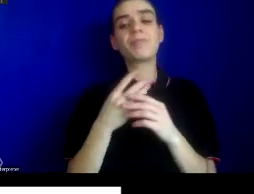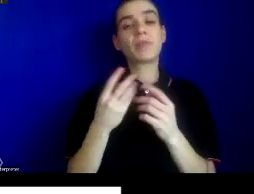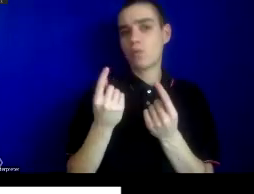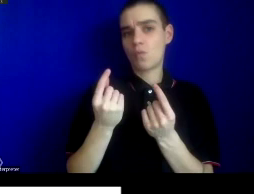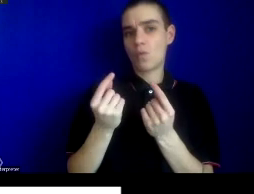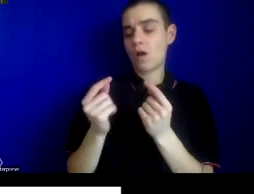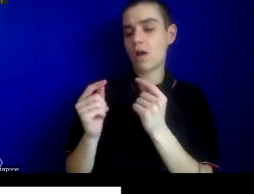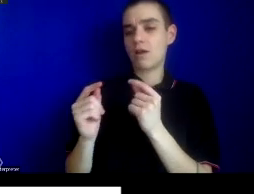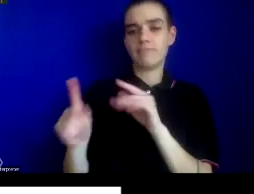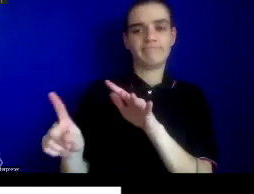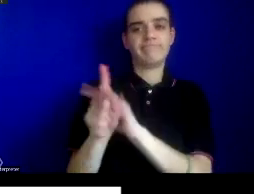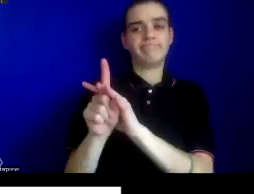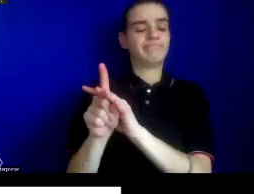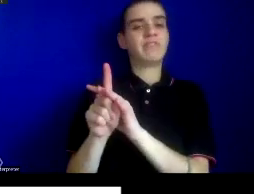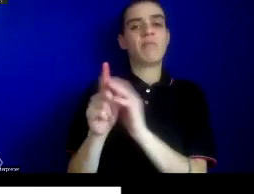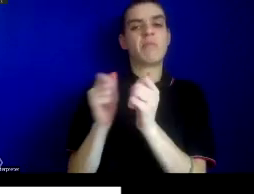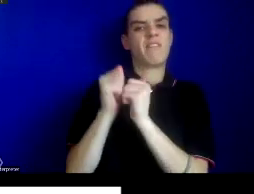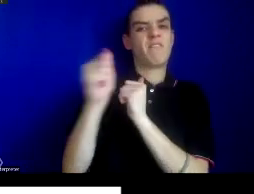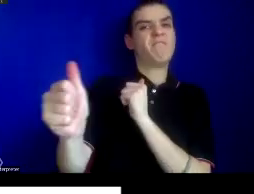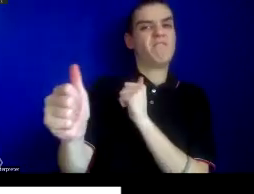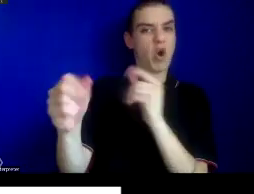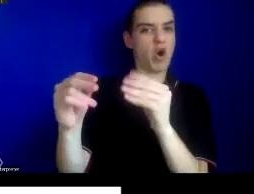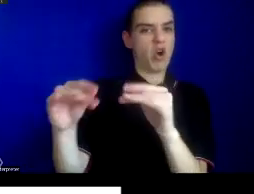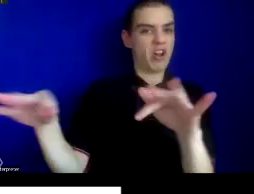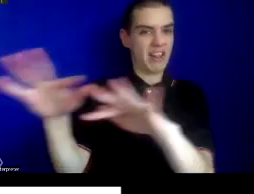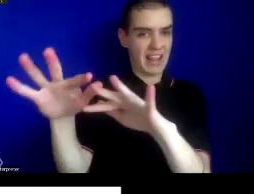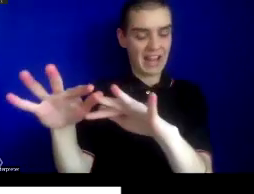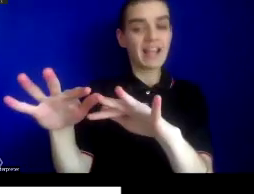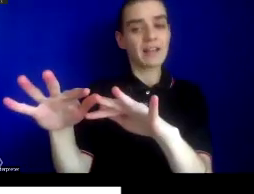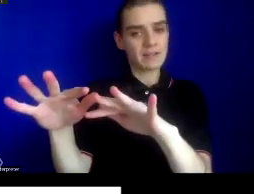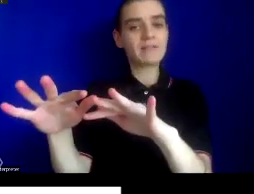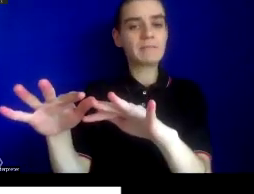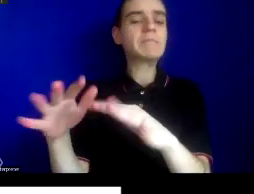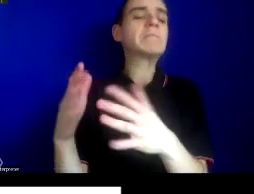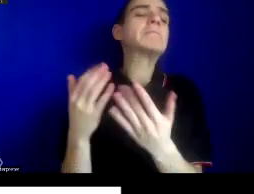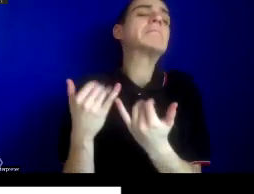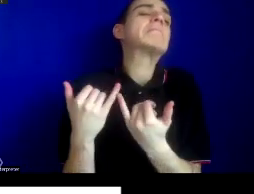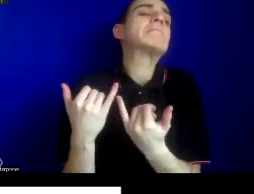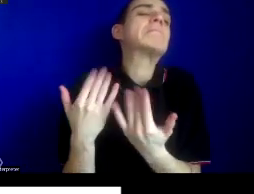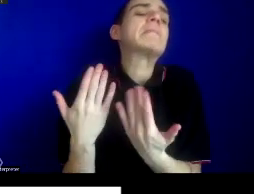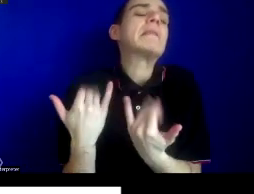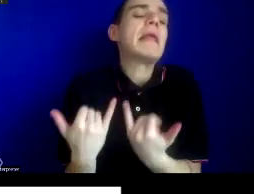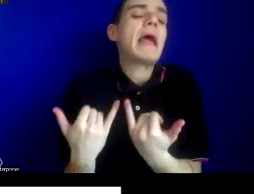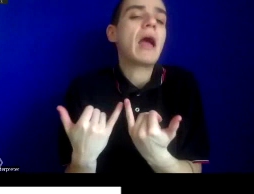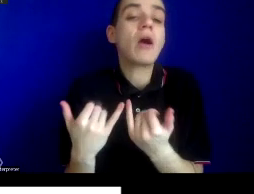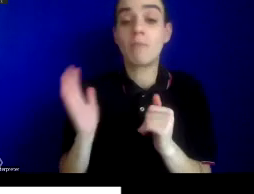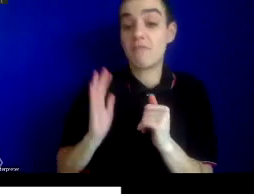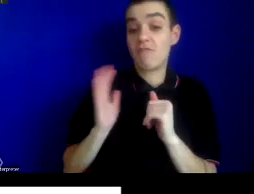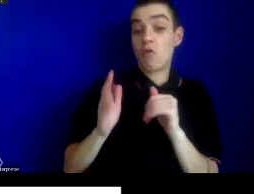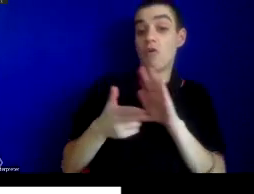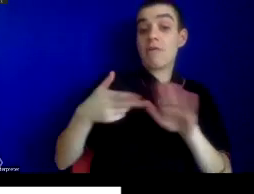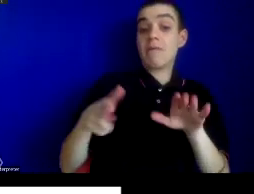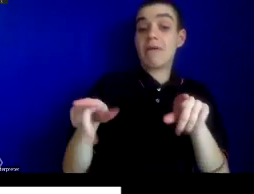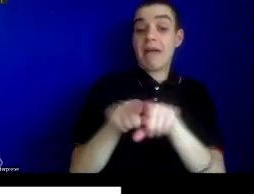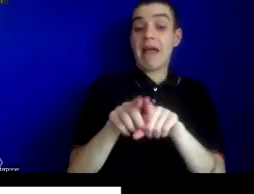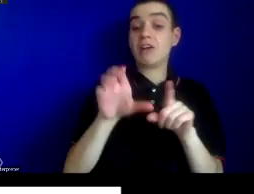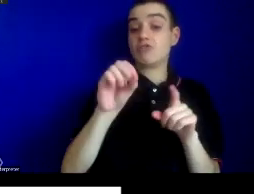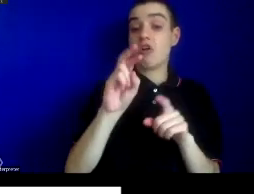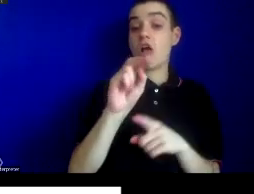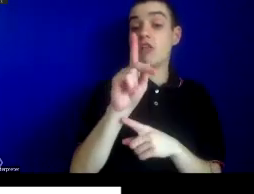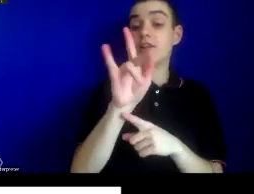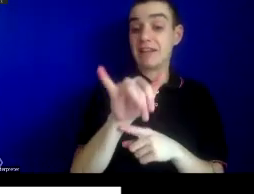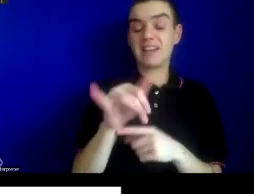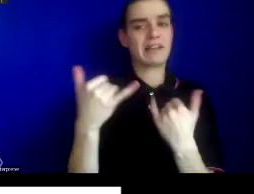was once colonial exploitation, now perhaps politely described as a developing world, and travel to lands unspoiled and